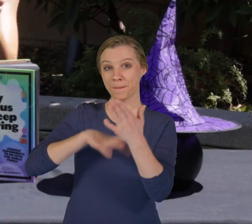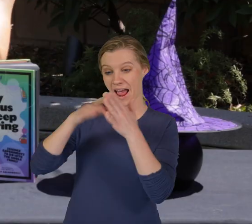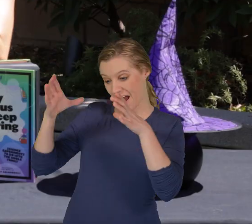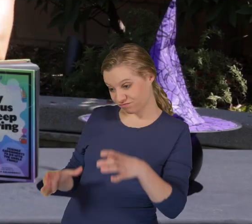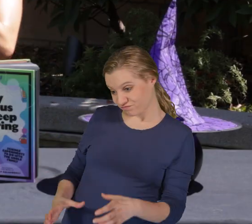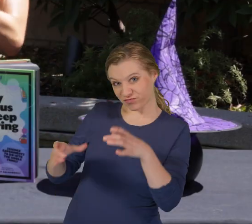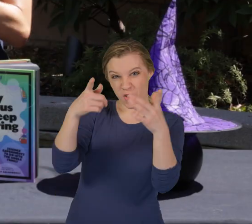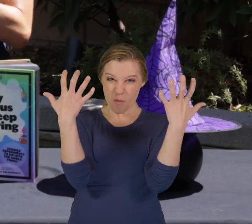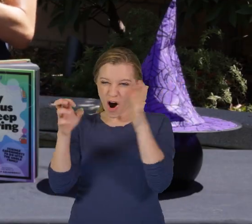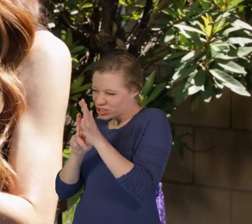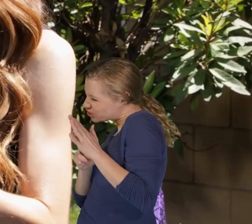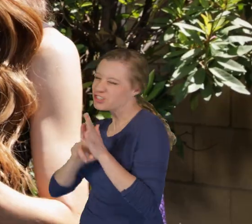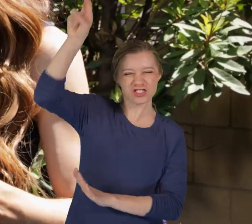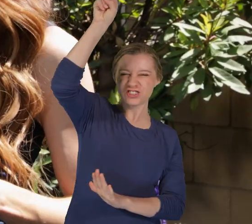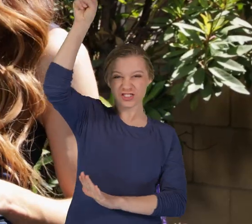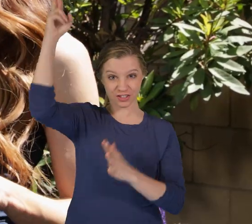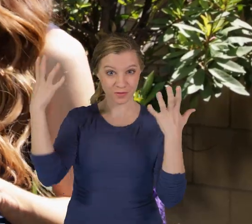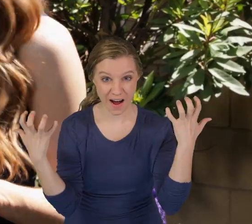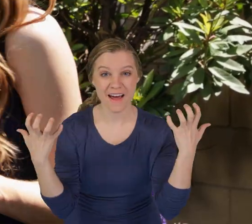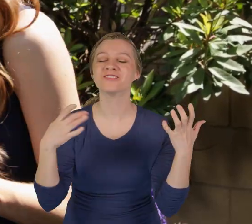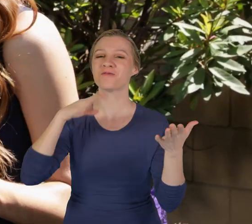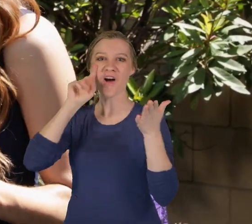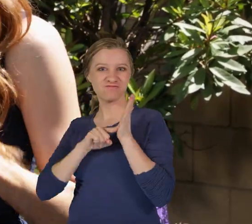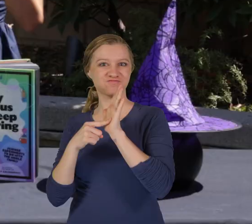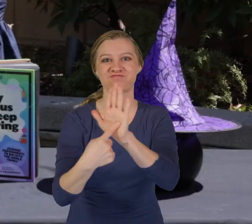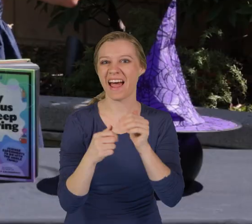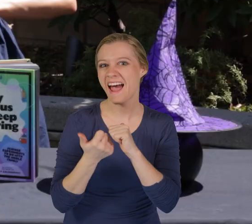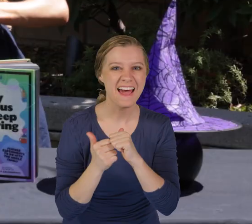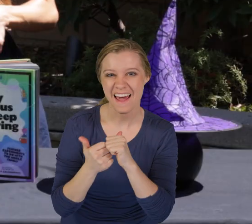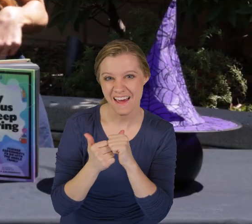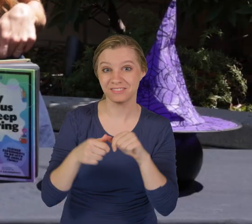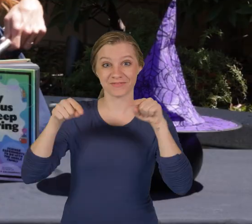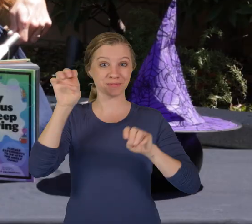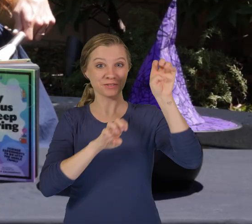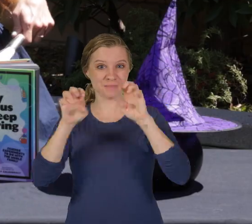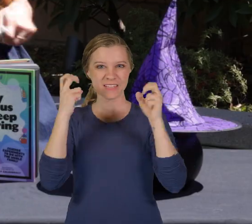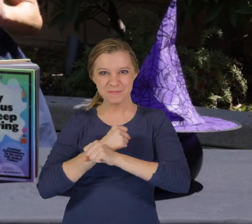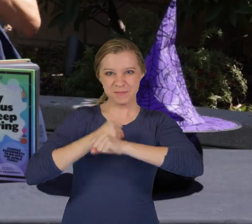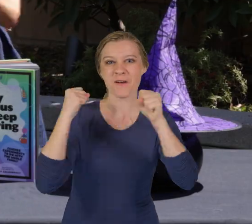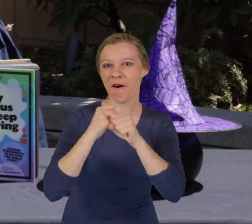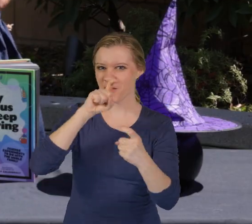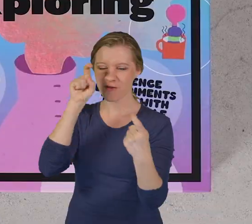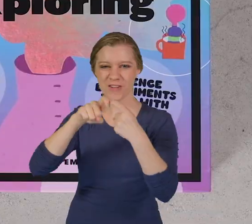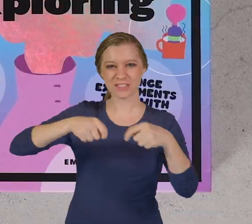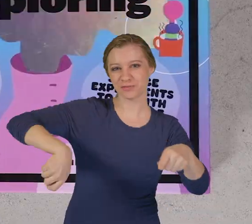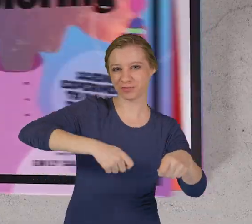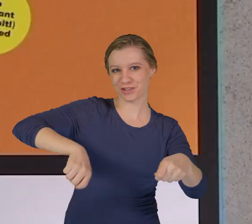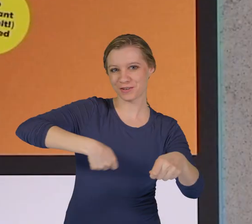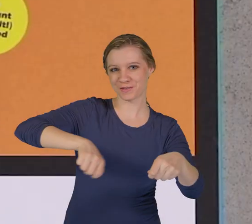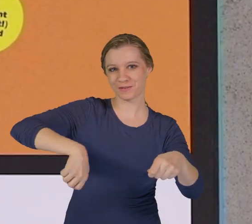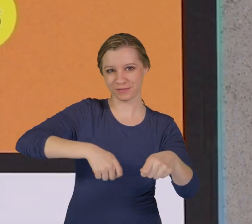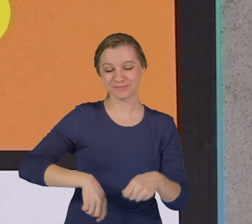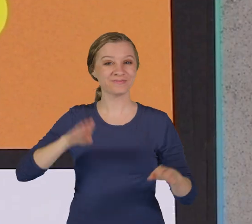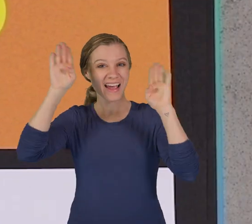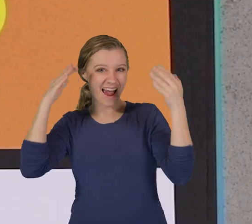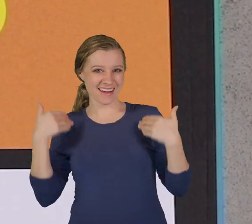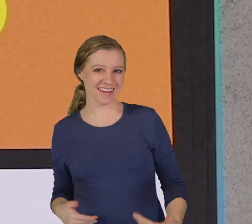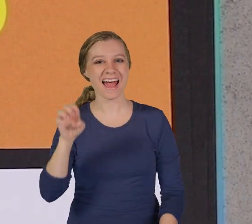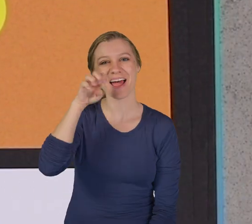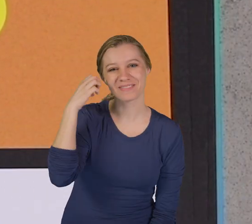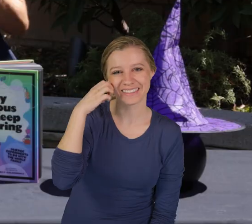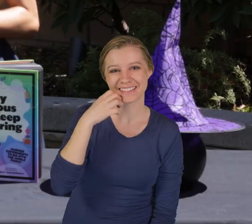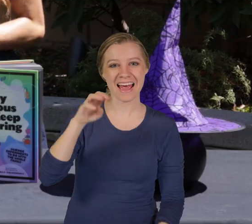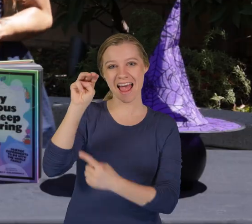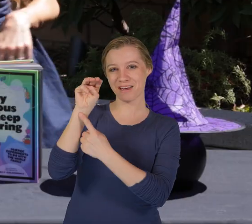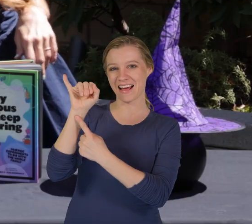Have you ever wanted to launch a paint can into the sky? Well, today I'm going to teach you how with my experiment Exploding Witches Brew.